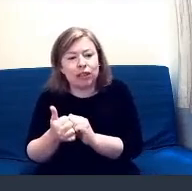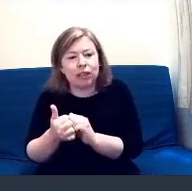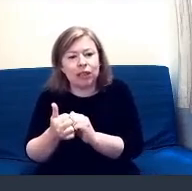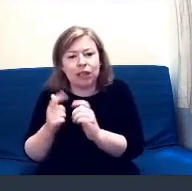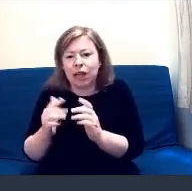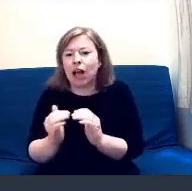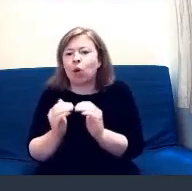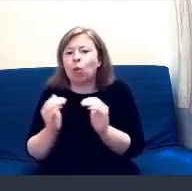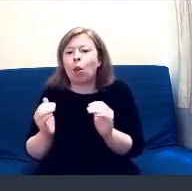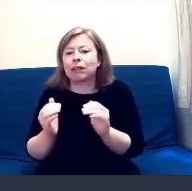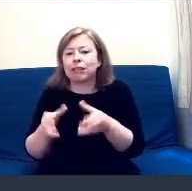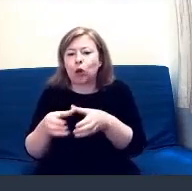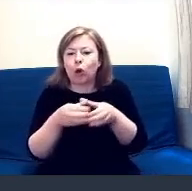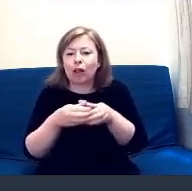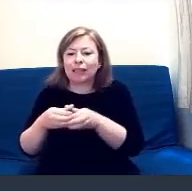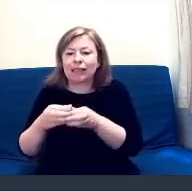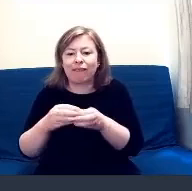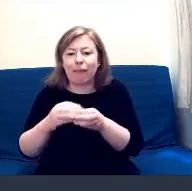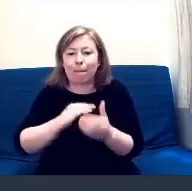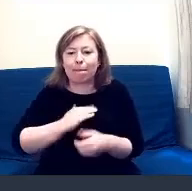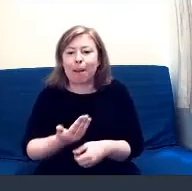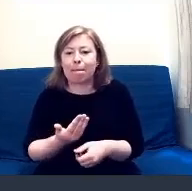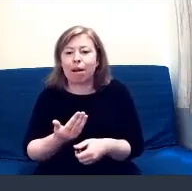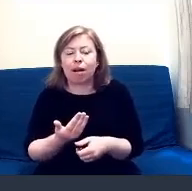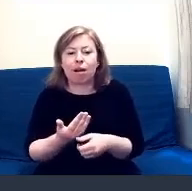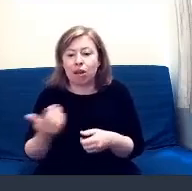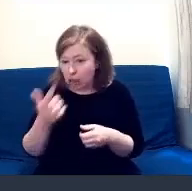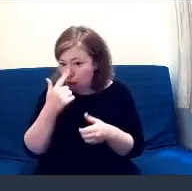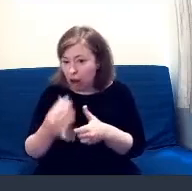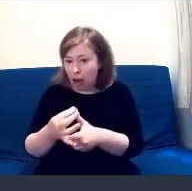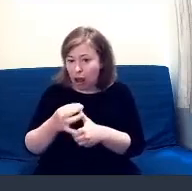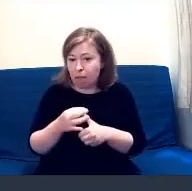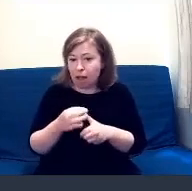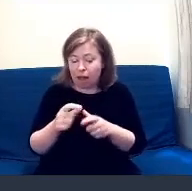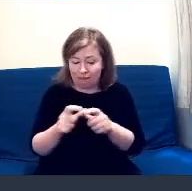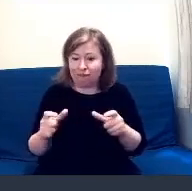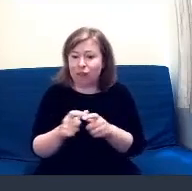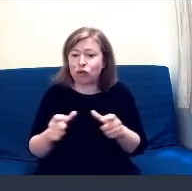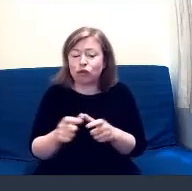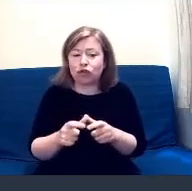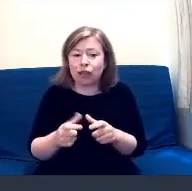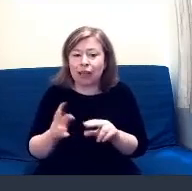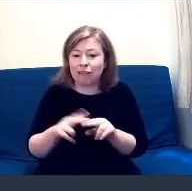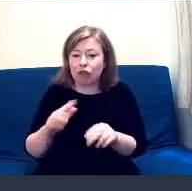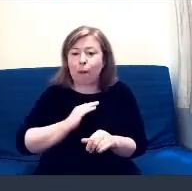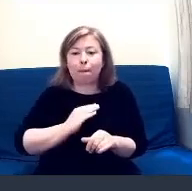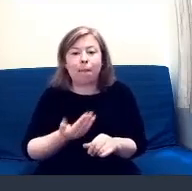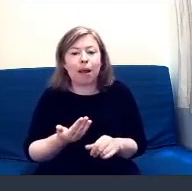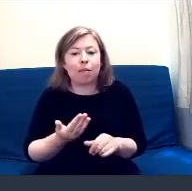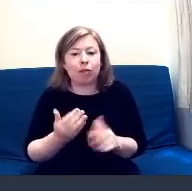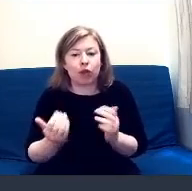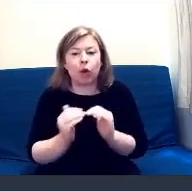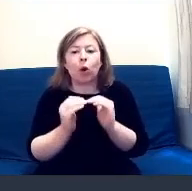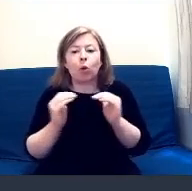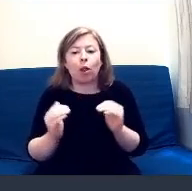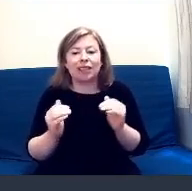members. Anybody can apply for this voucher as long as they are a member of Equality Collective,